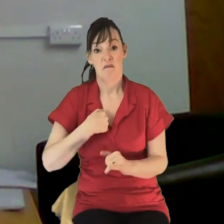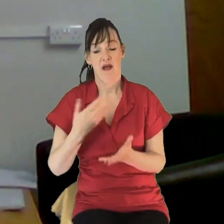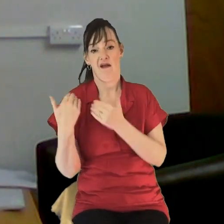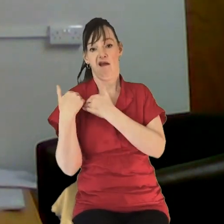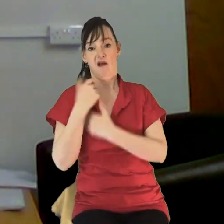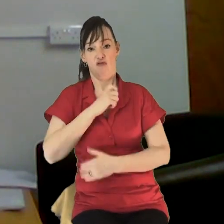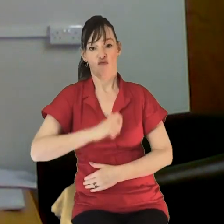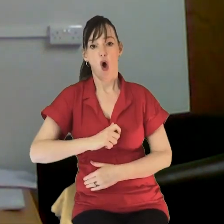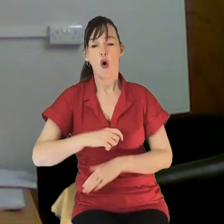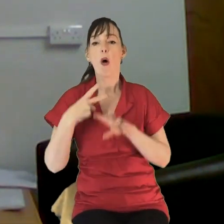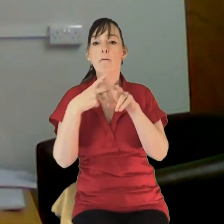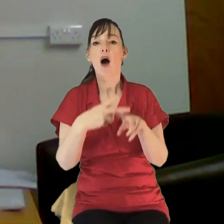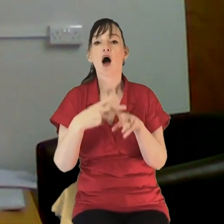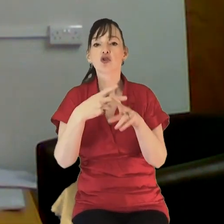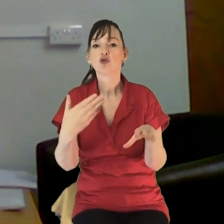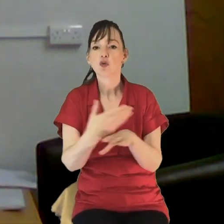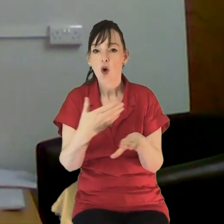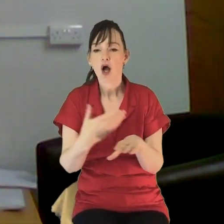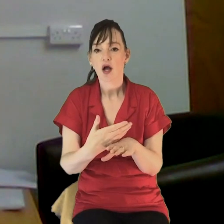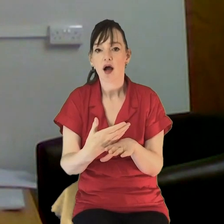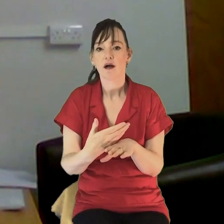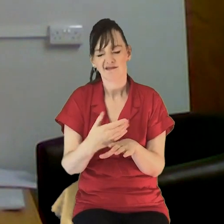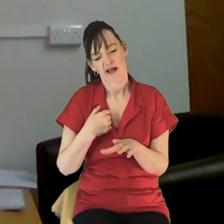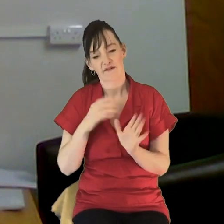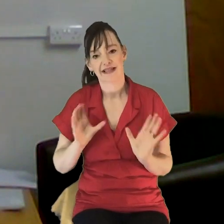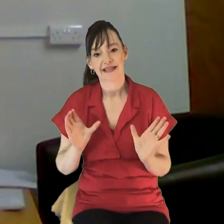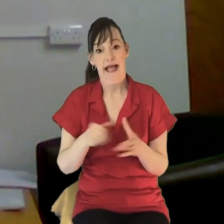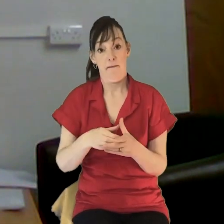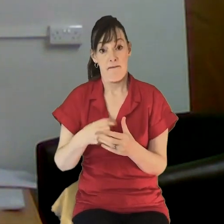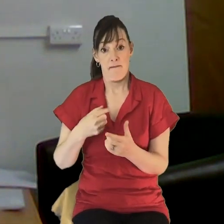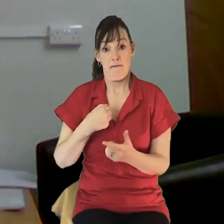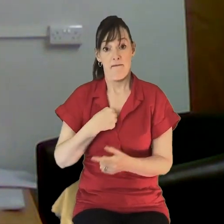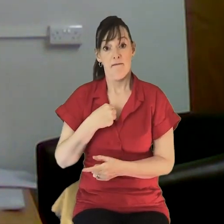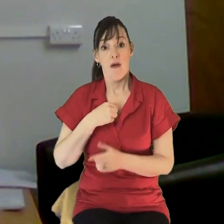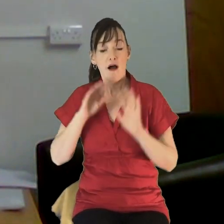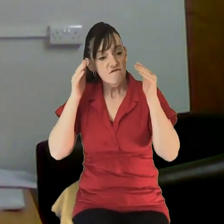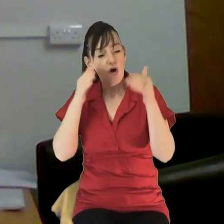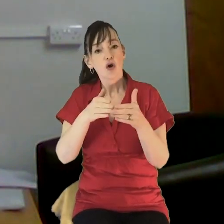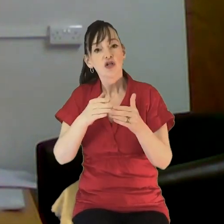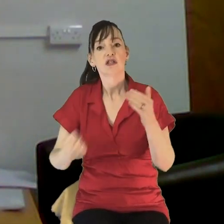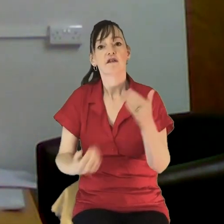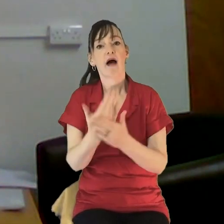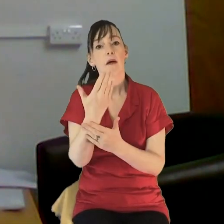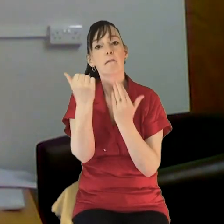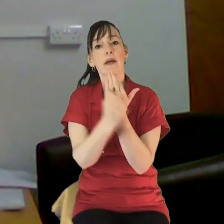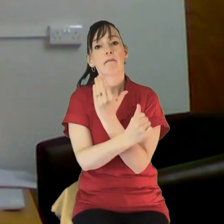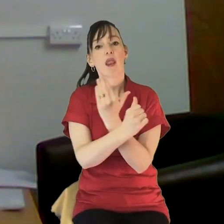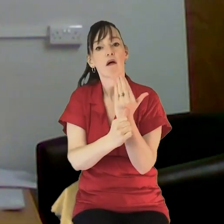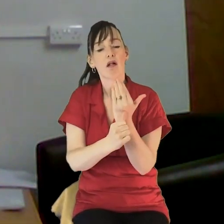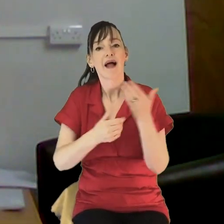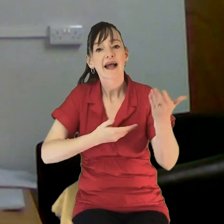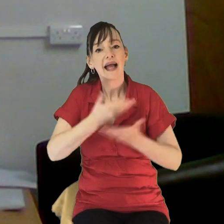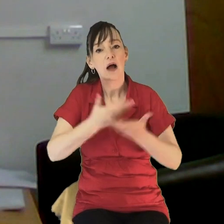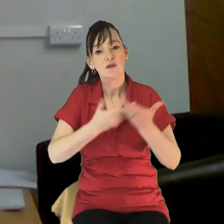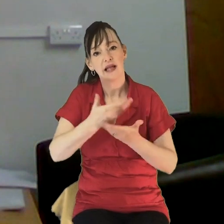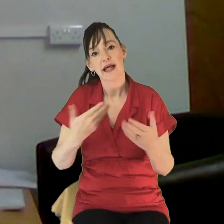that. And my kind of area of focus is developing a biblical counselling ministry. So I do some biblical counselling and I'm